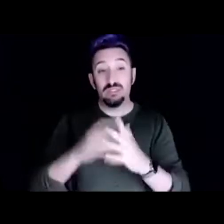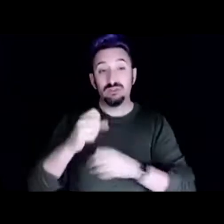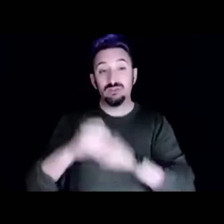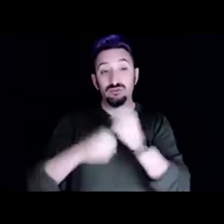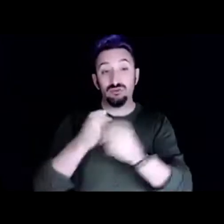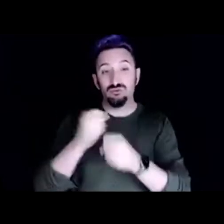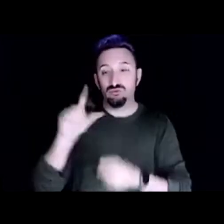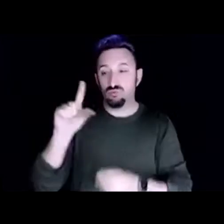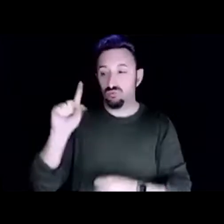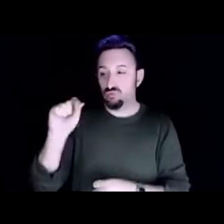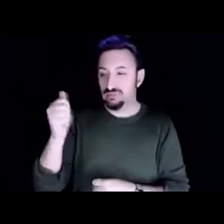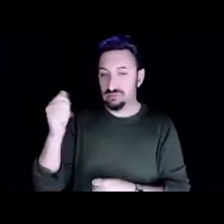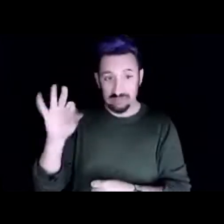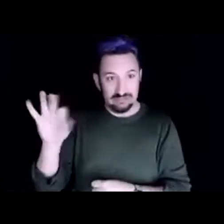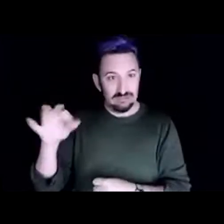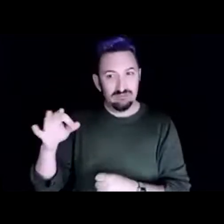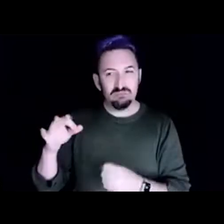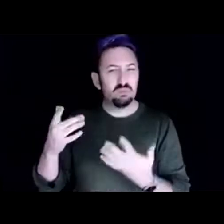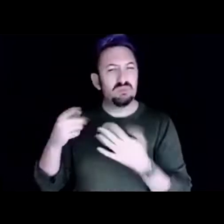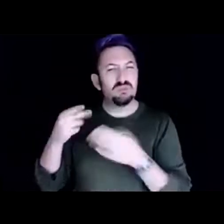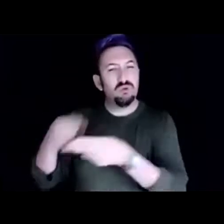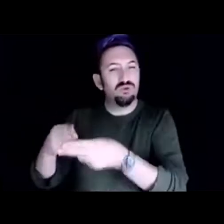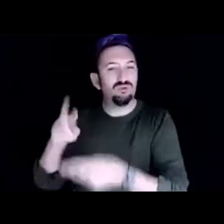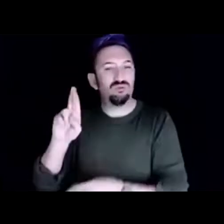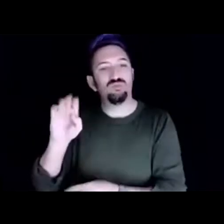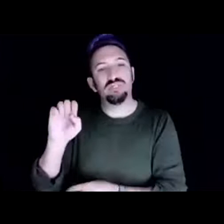started calling regenerative land management.